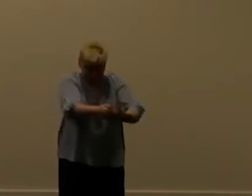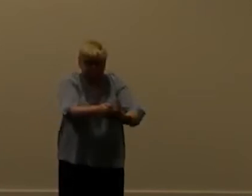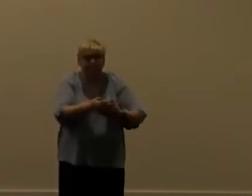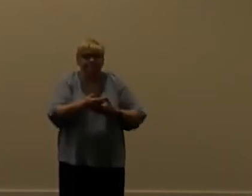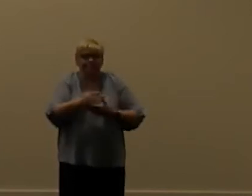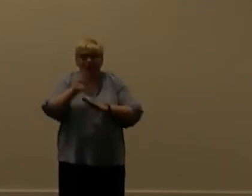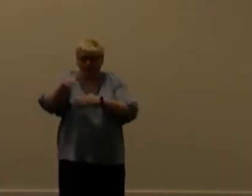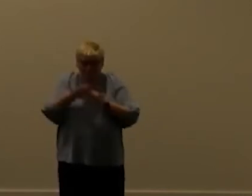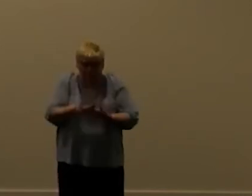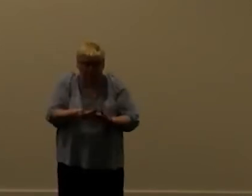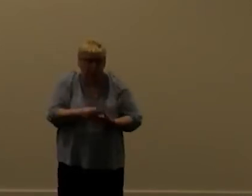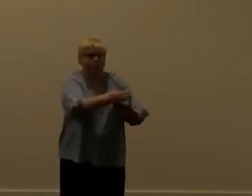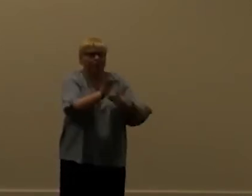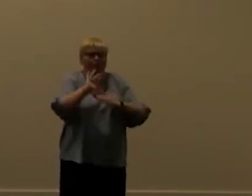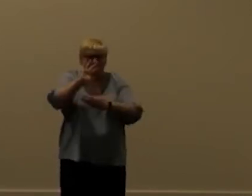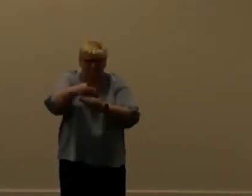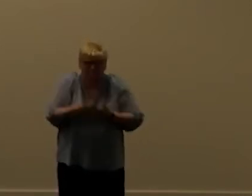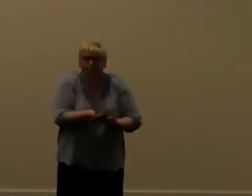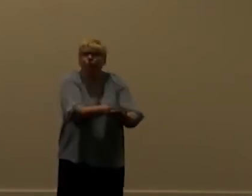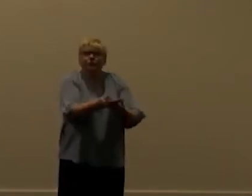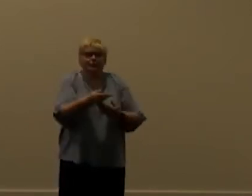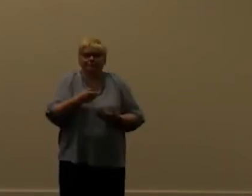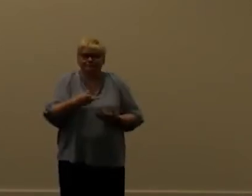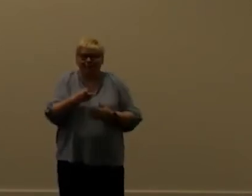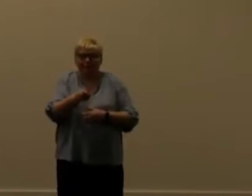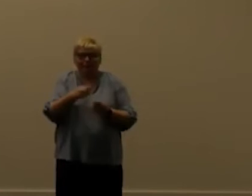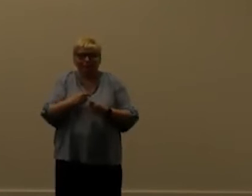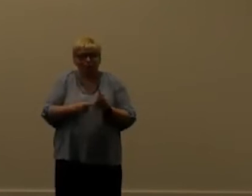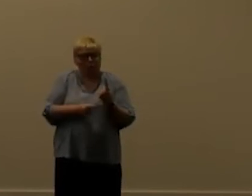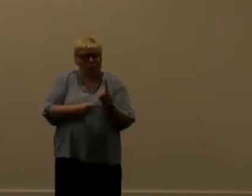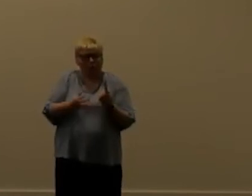send in 10 creates for instance that's actually 11 requests